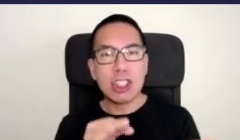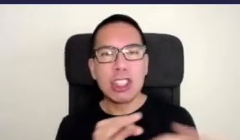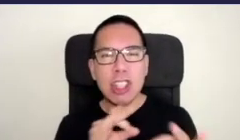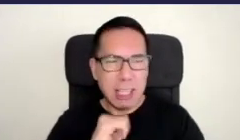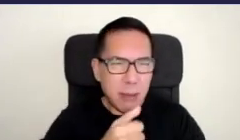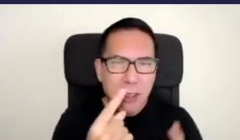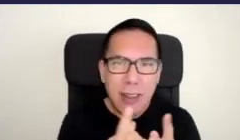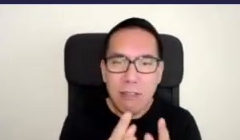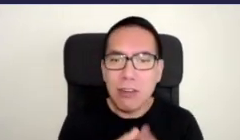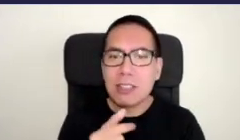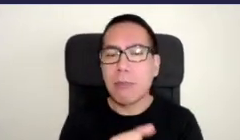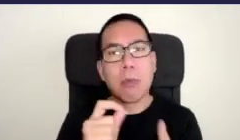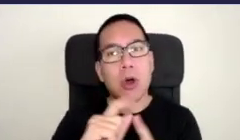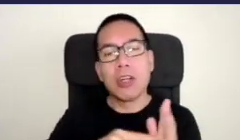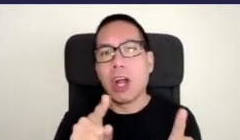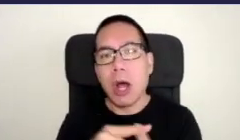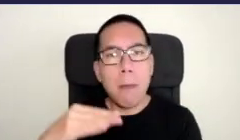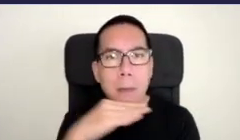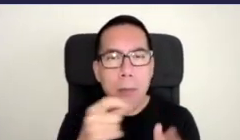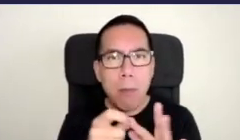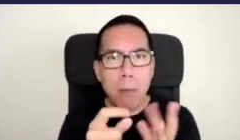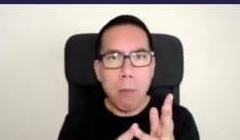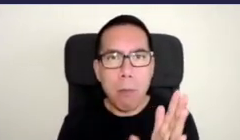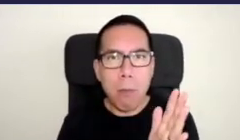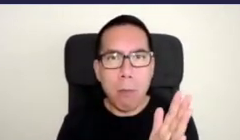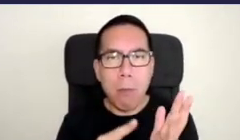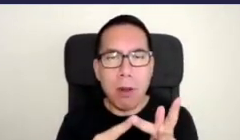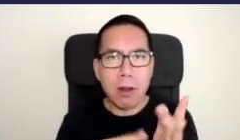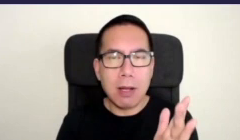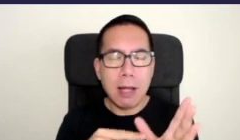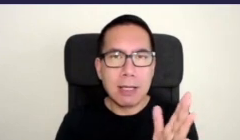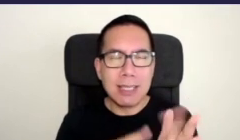like projects like the Melbourne Pollinator Corridor which I'll talk more about later